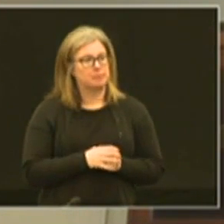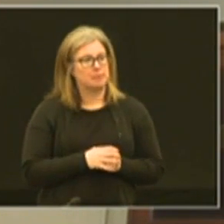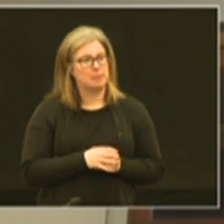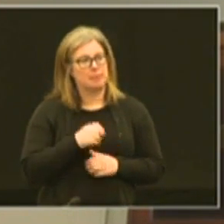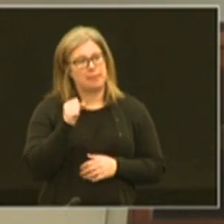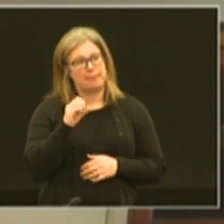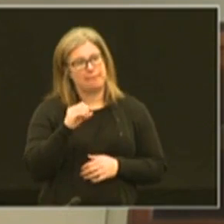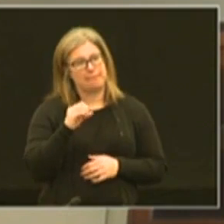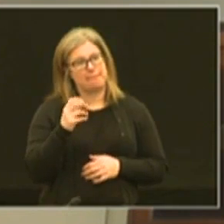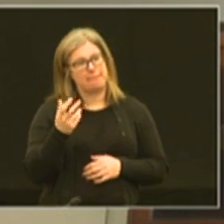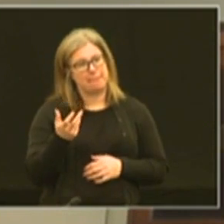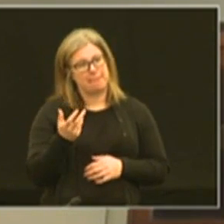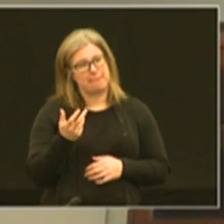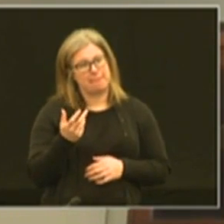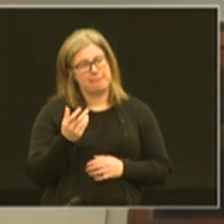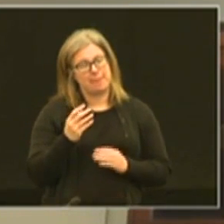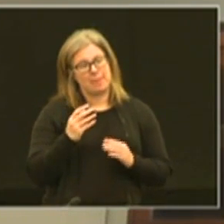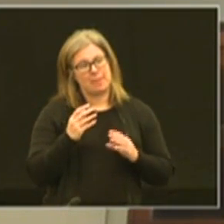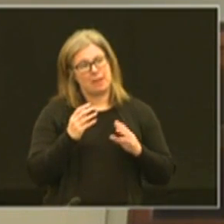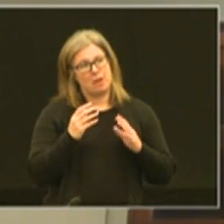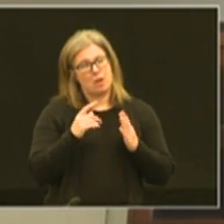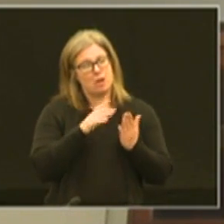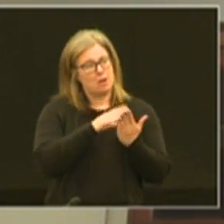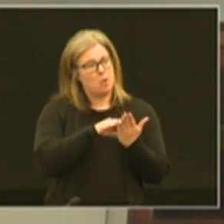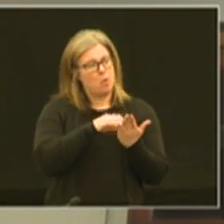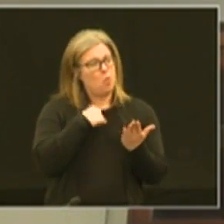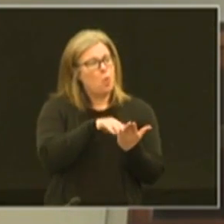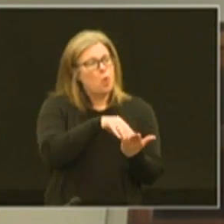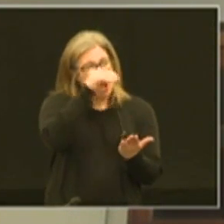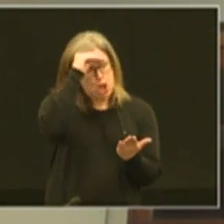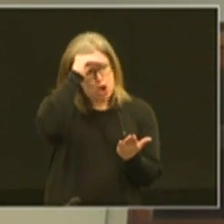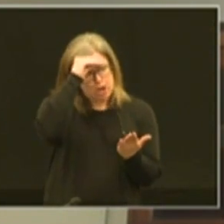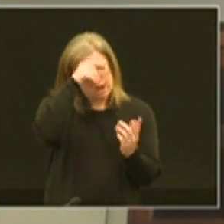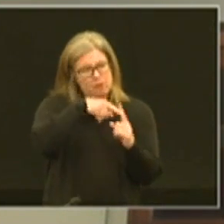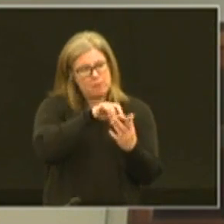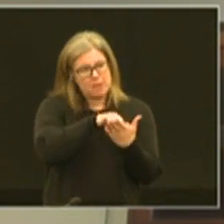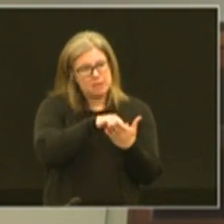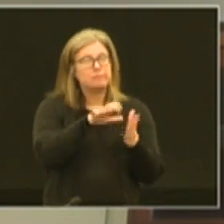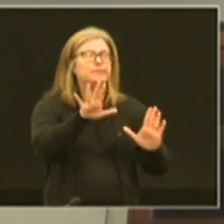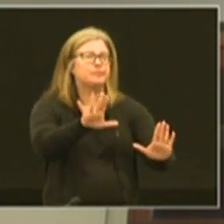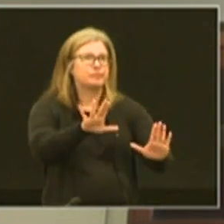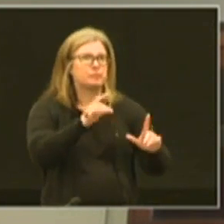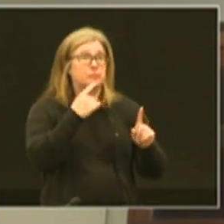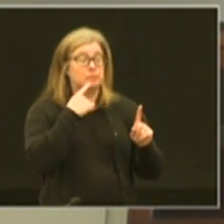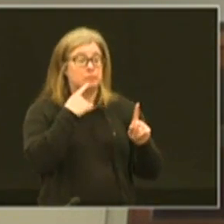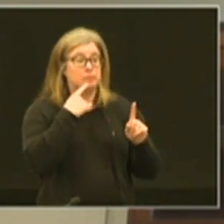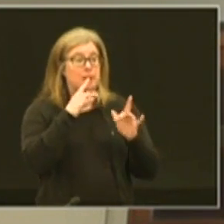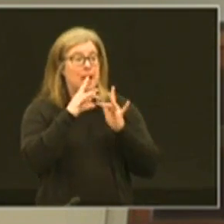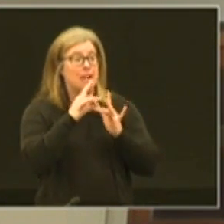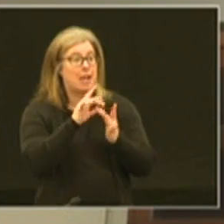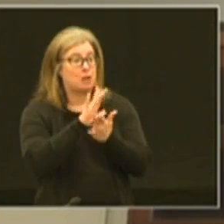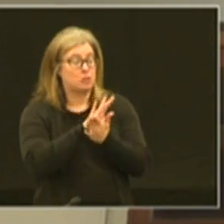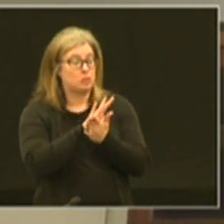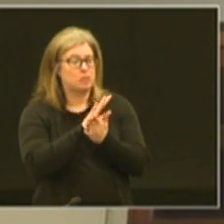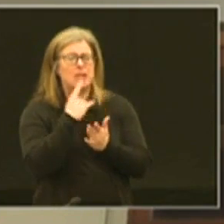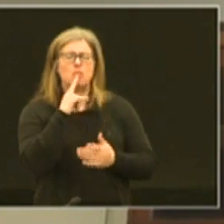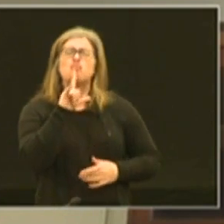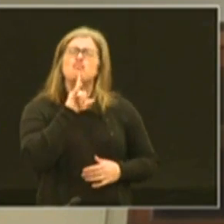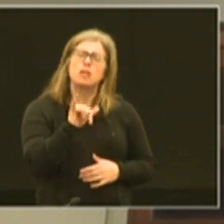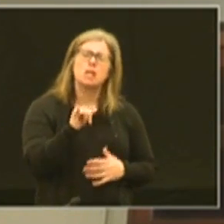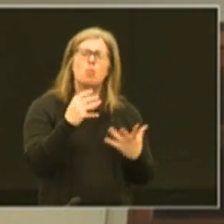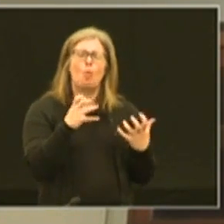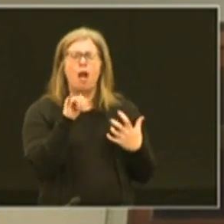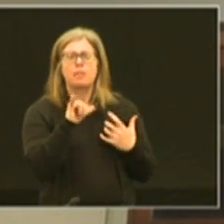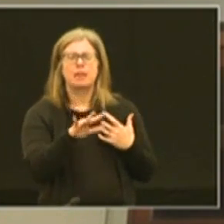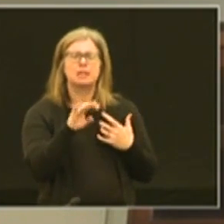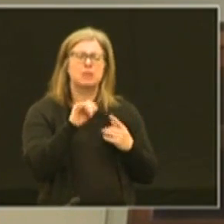and so you know the lessons we're learning or i'll say this i guided our schools and said we really want